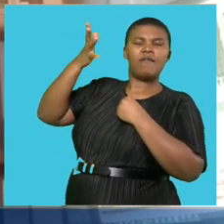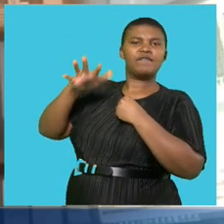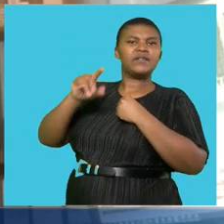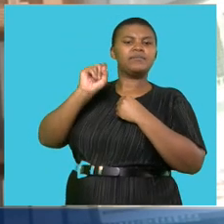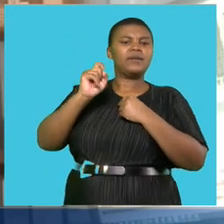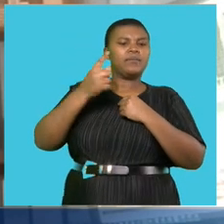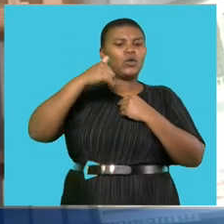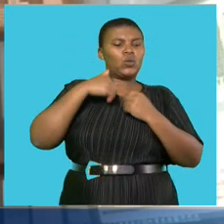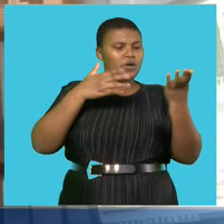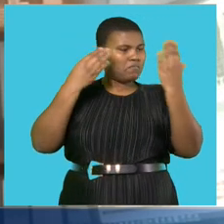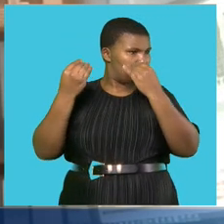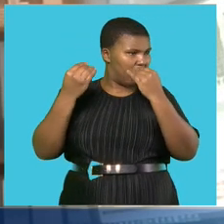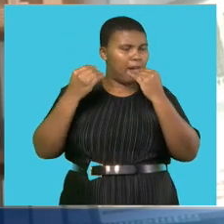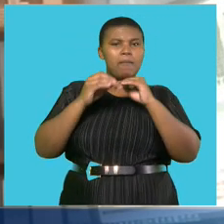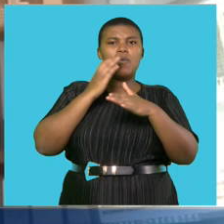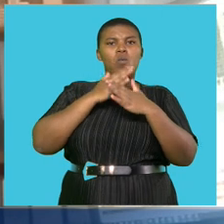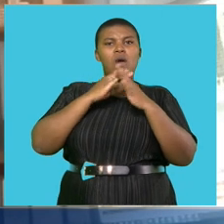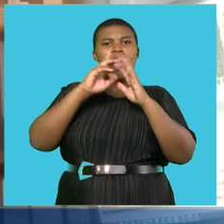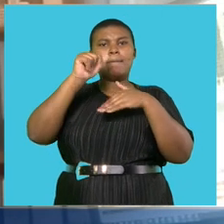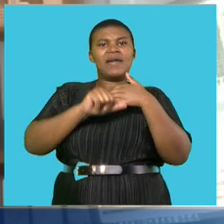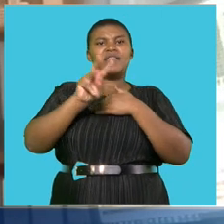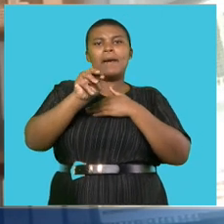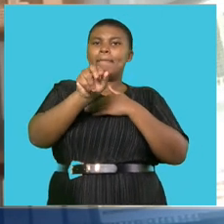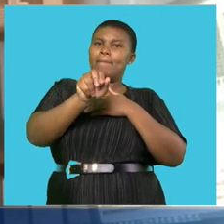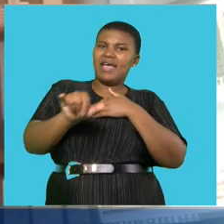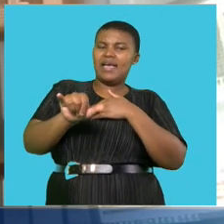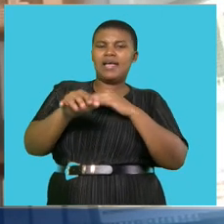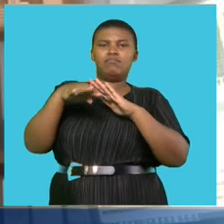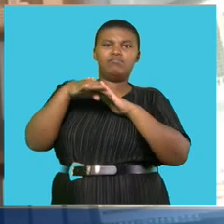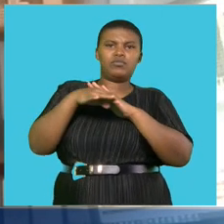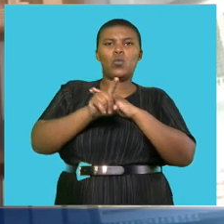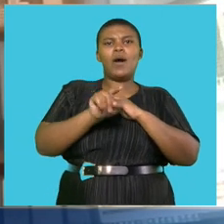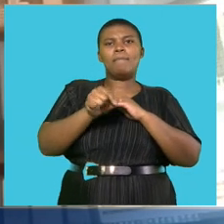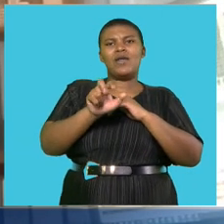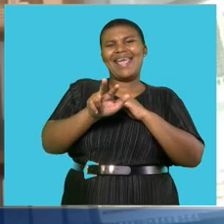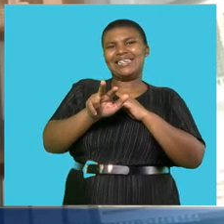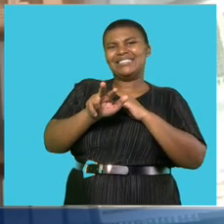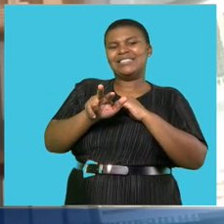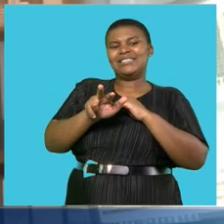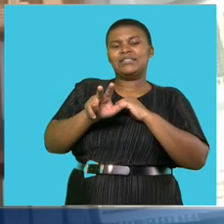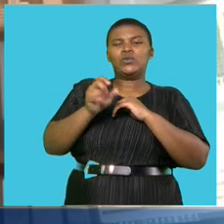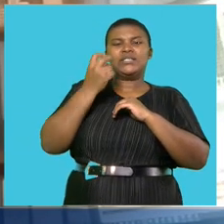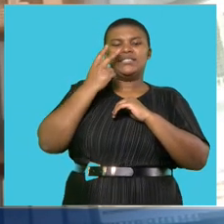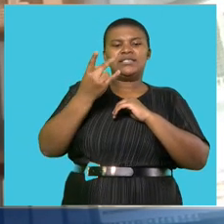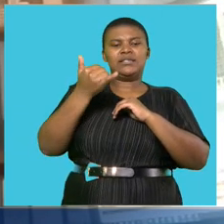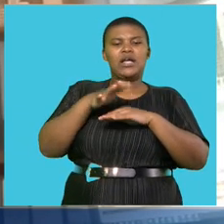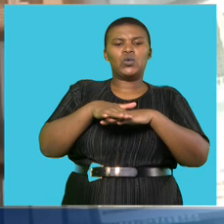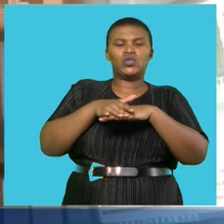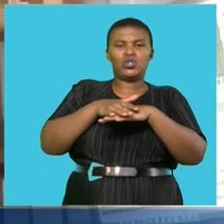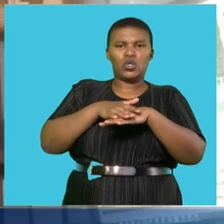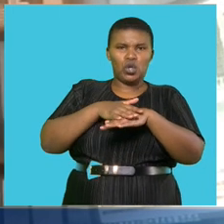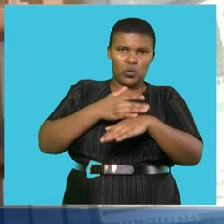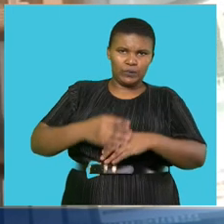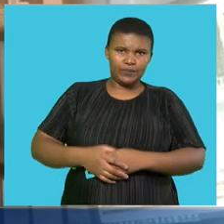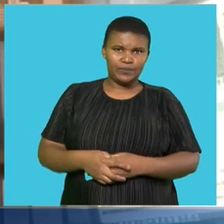the refining capacity for the month of May had decreased by 1.8, signalling a slowdown in that